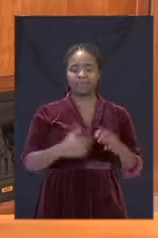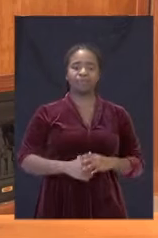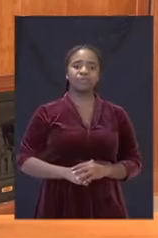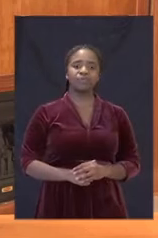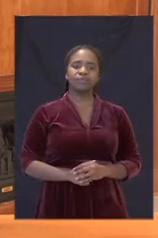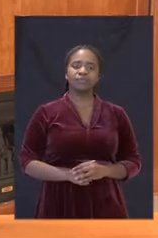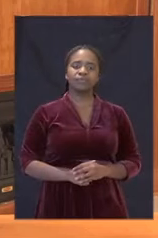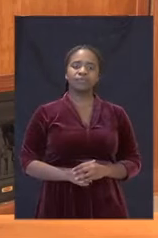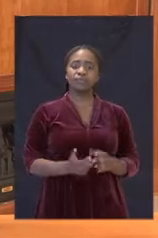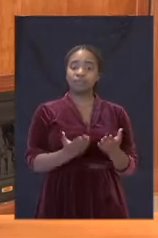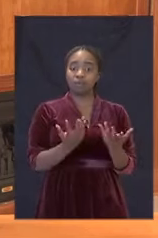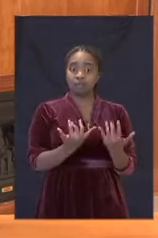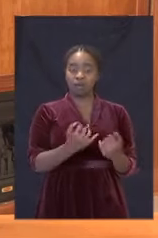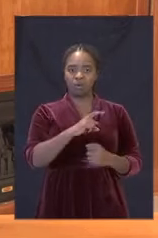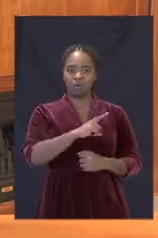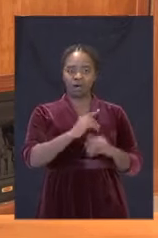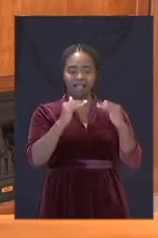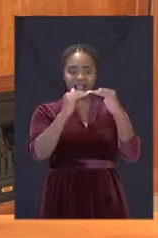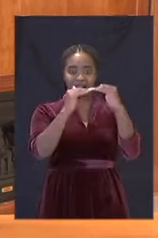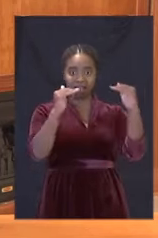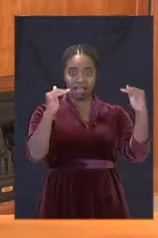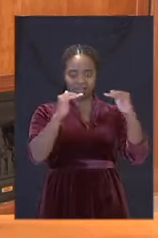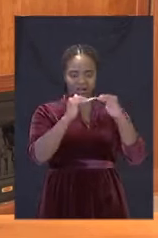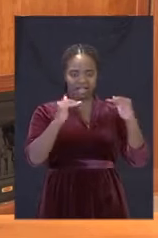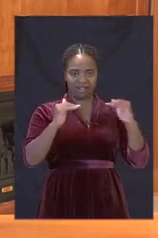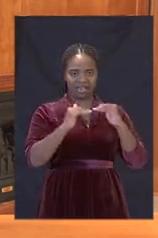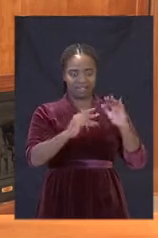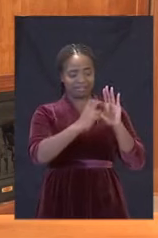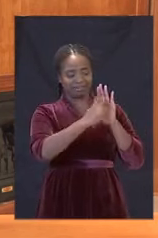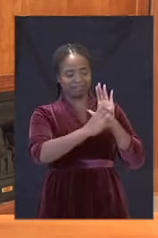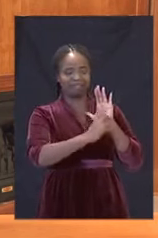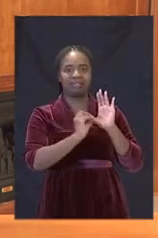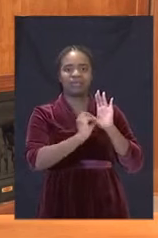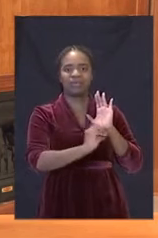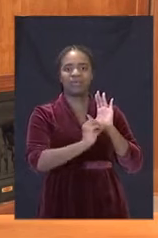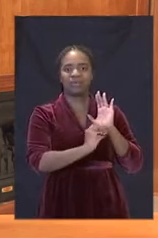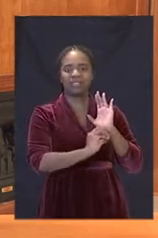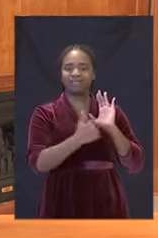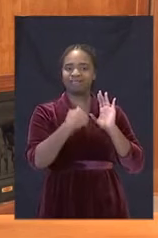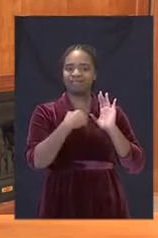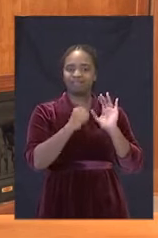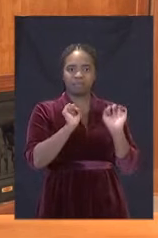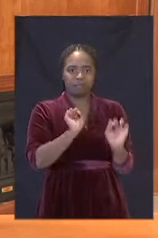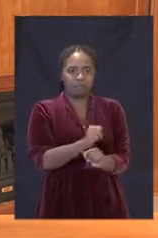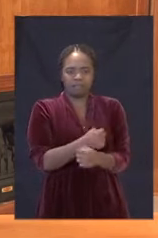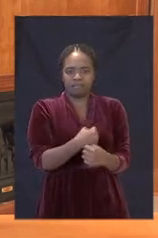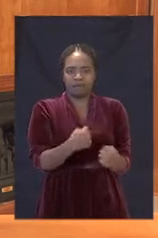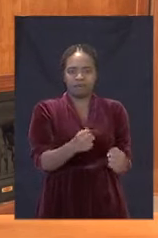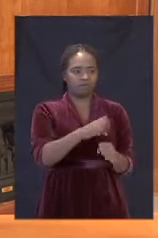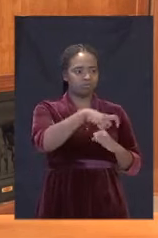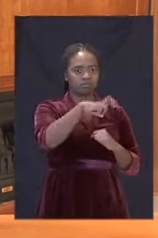Because of the restrictions under the nationwide lockdown, we have been unable to move around,